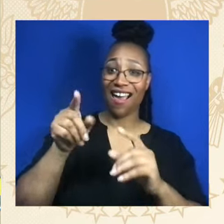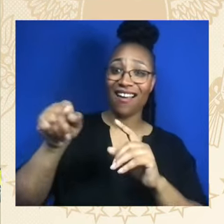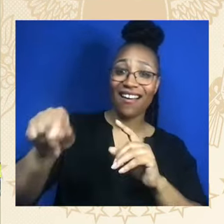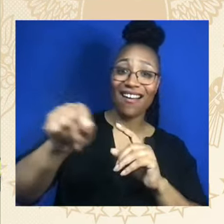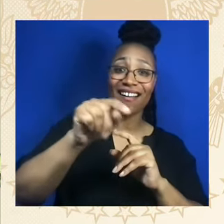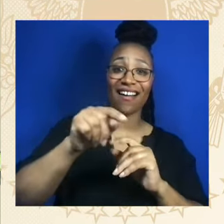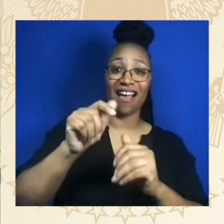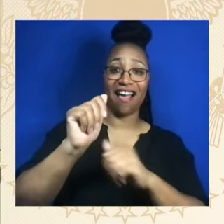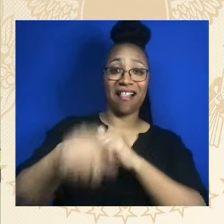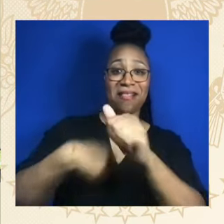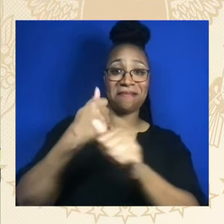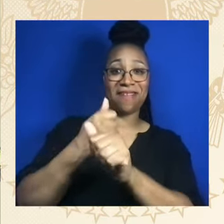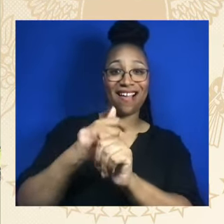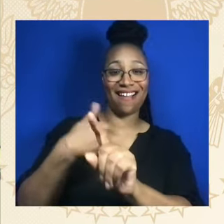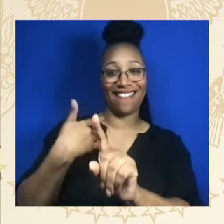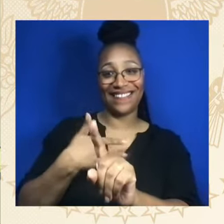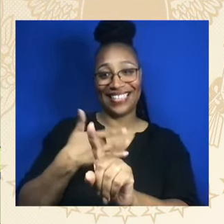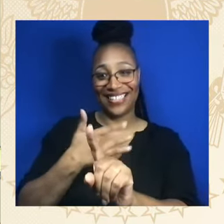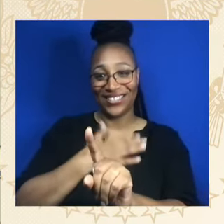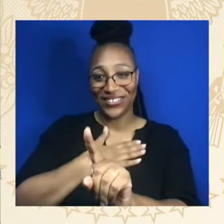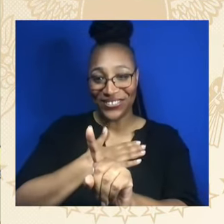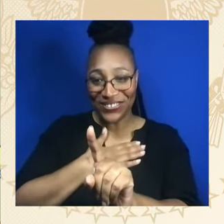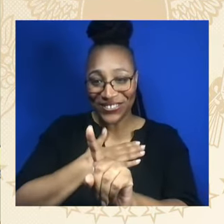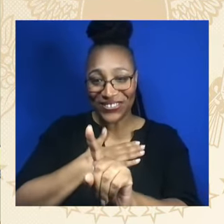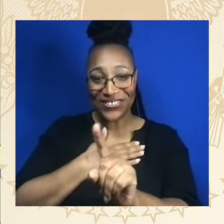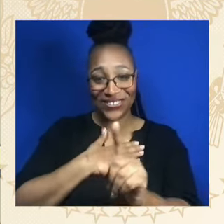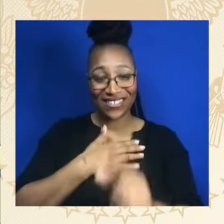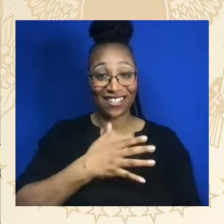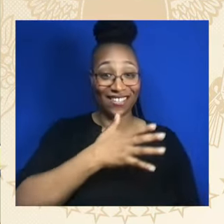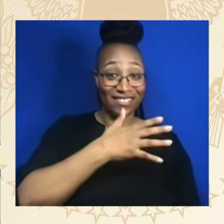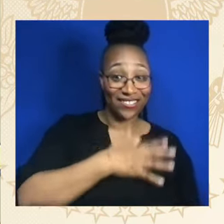United States of America, Mrs. Kamala Harris.